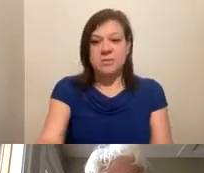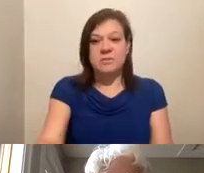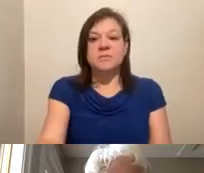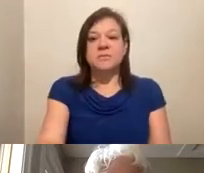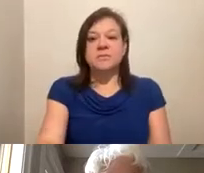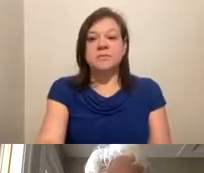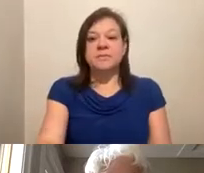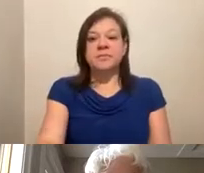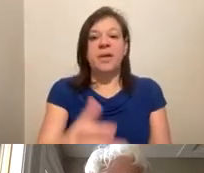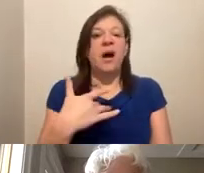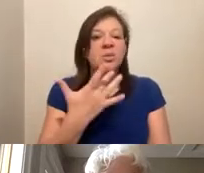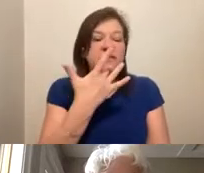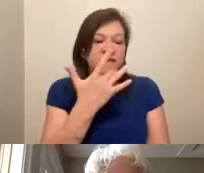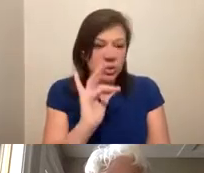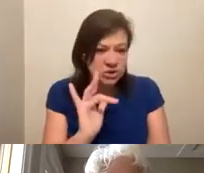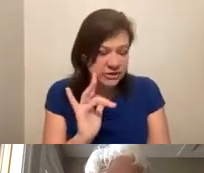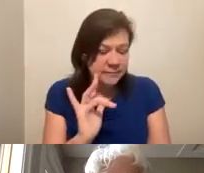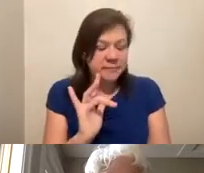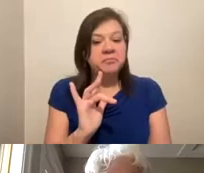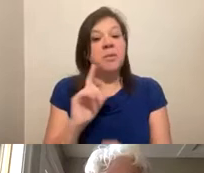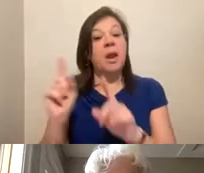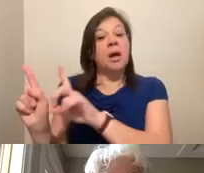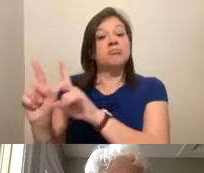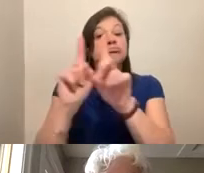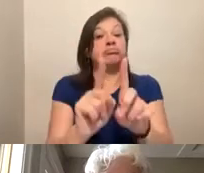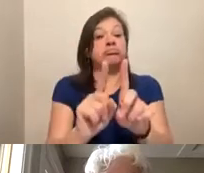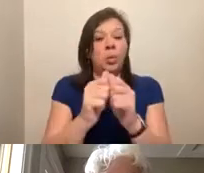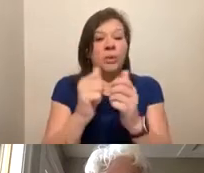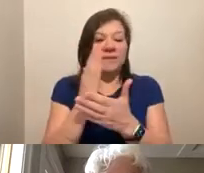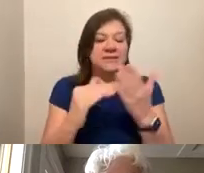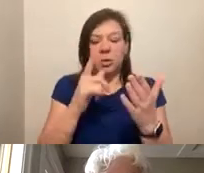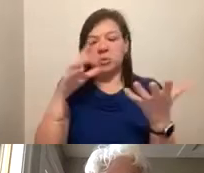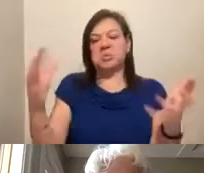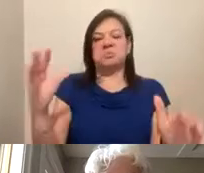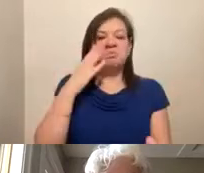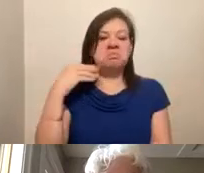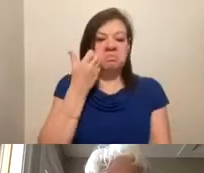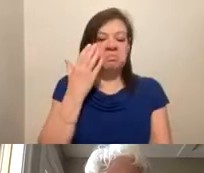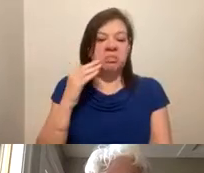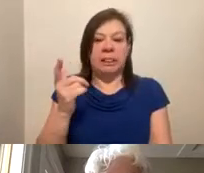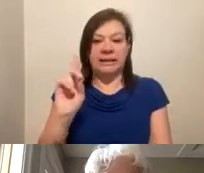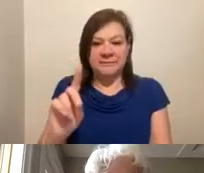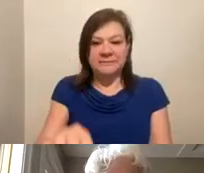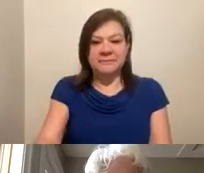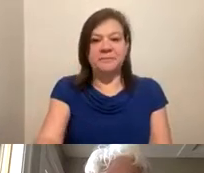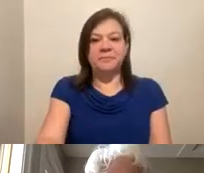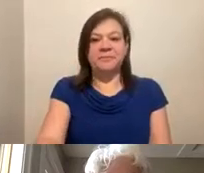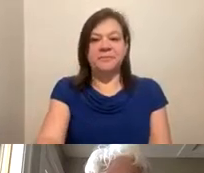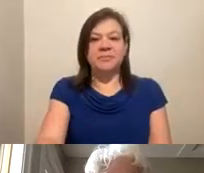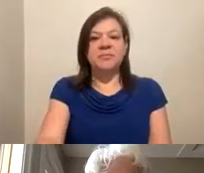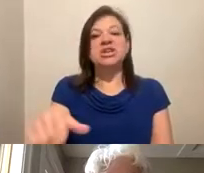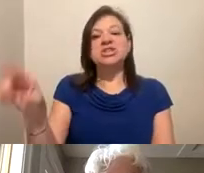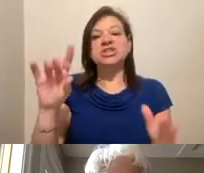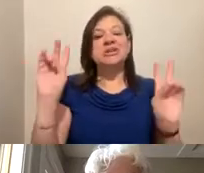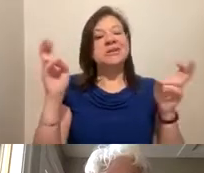fortunate in that I came with someone who was already familiar with LEAD. So she's someone that kind of showed me the